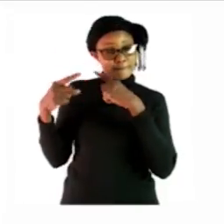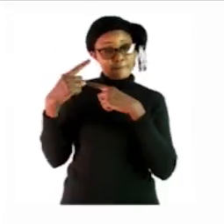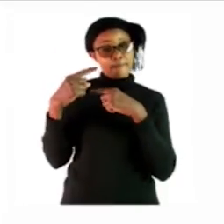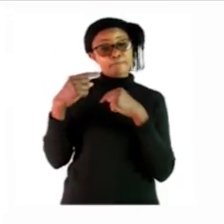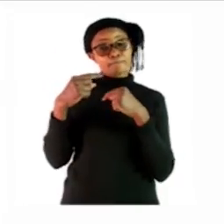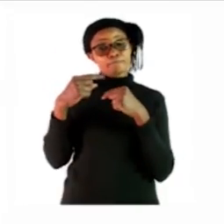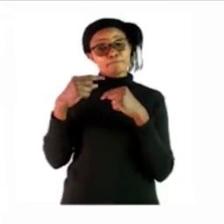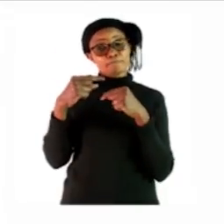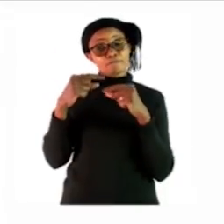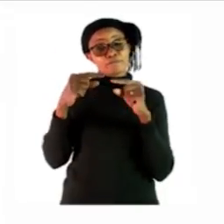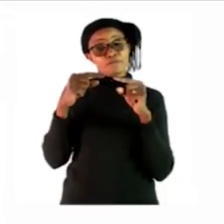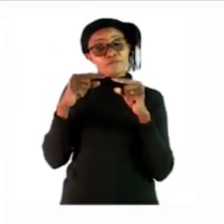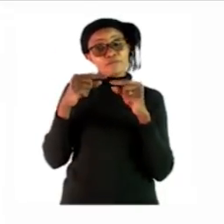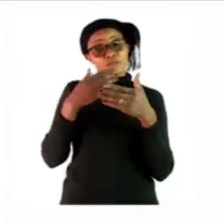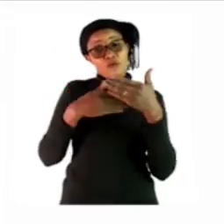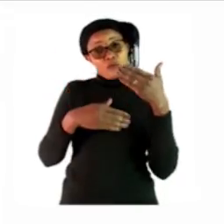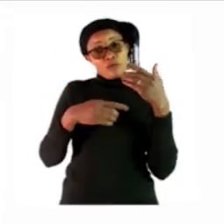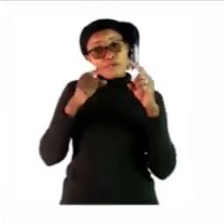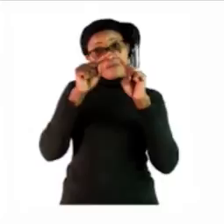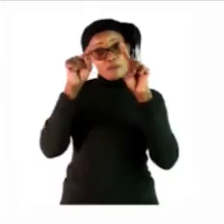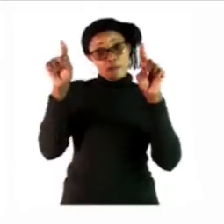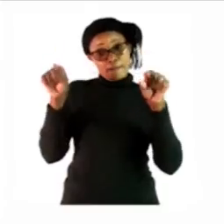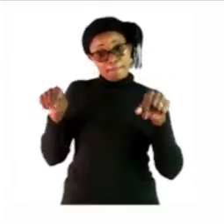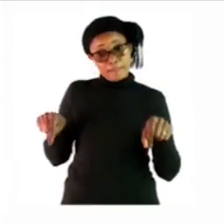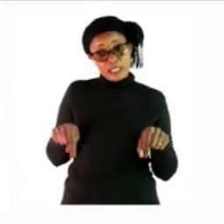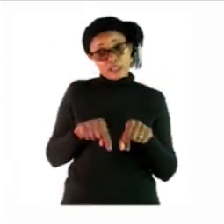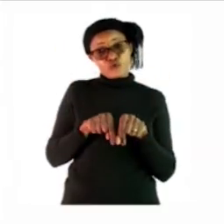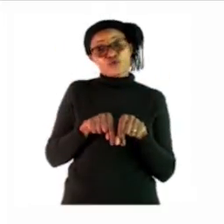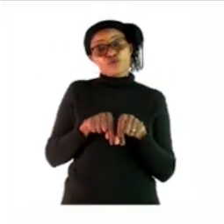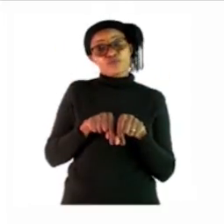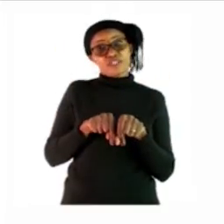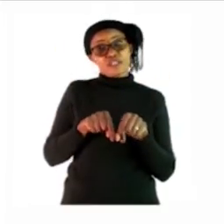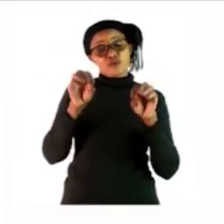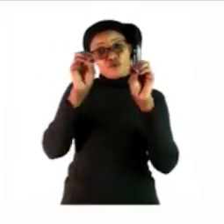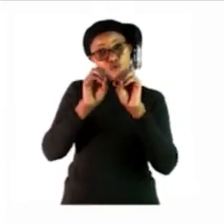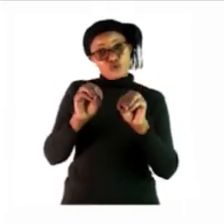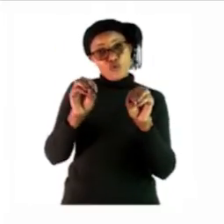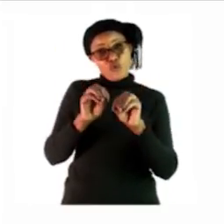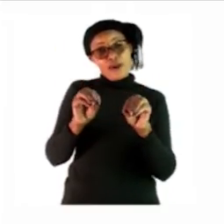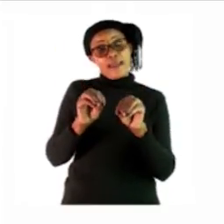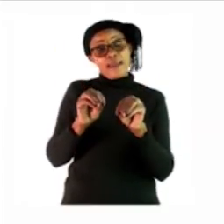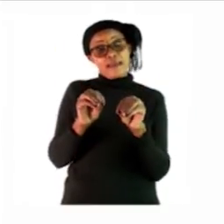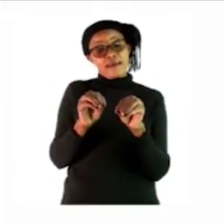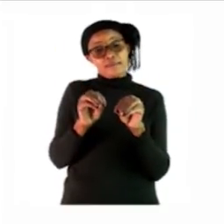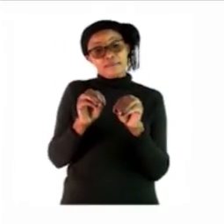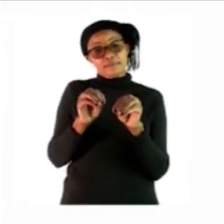on that page there is a big empty square